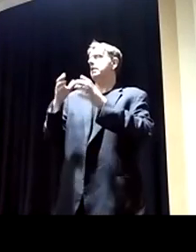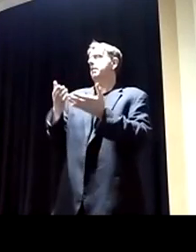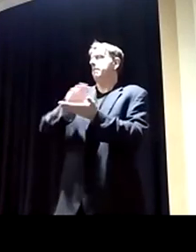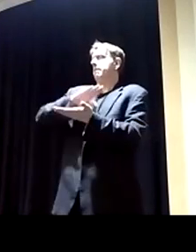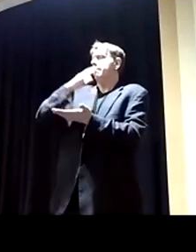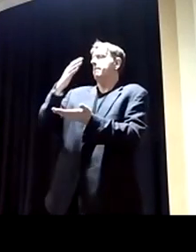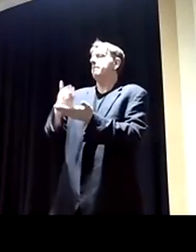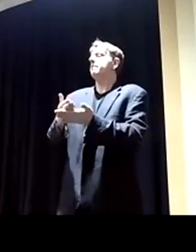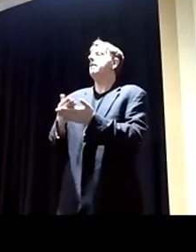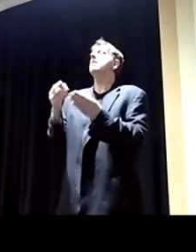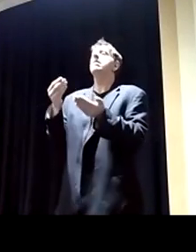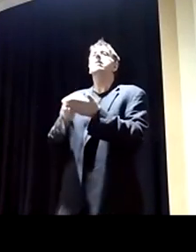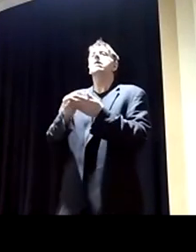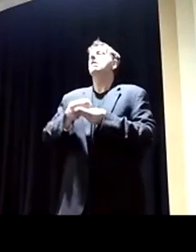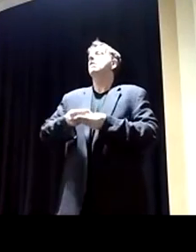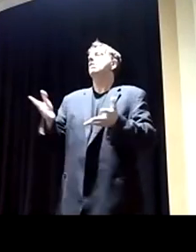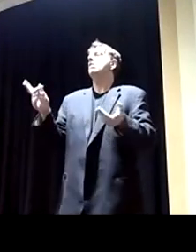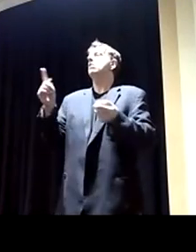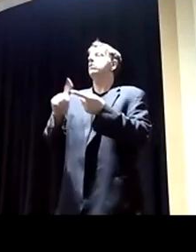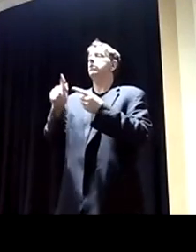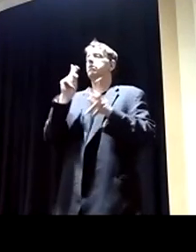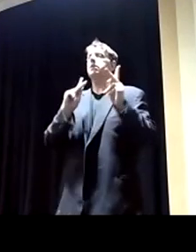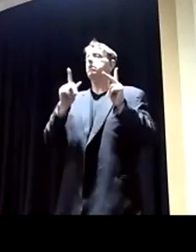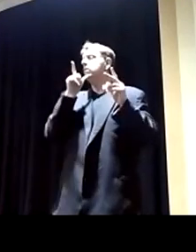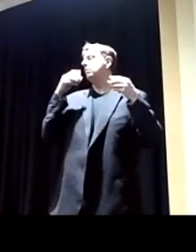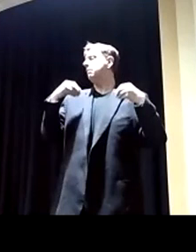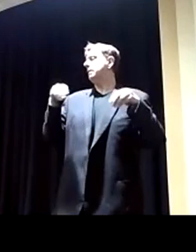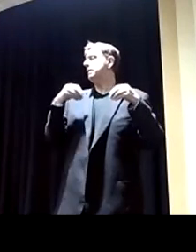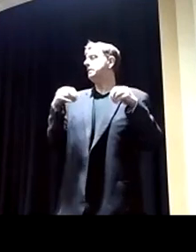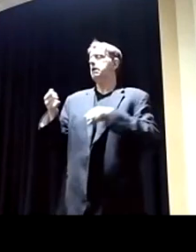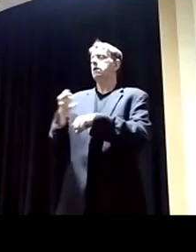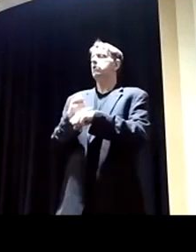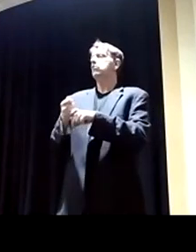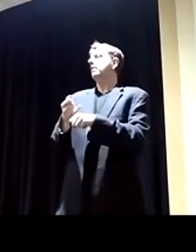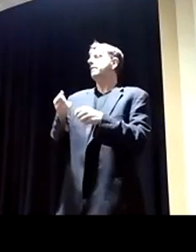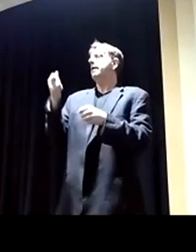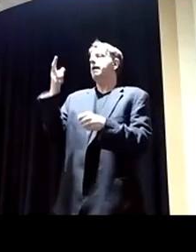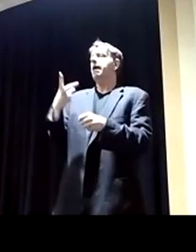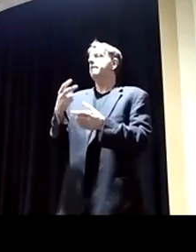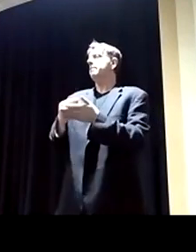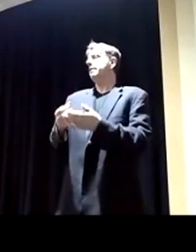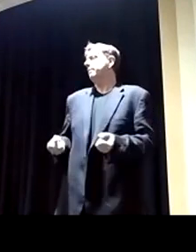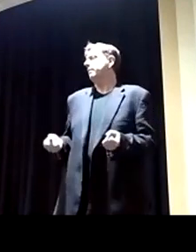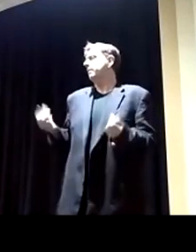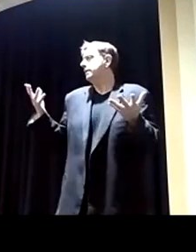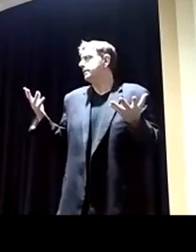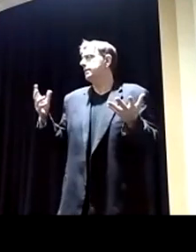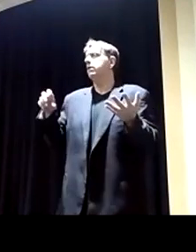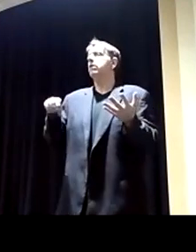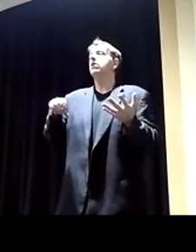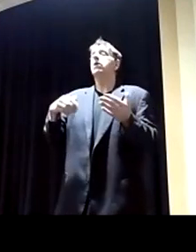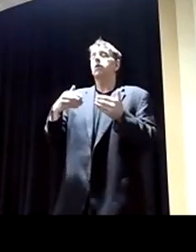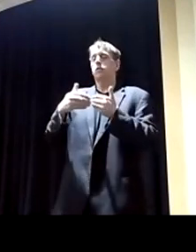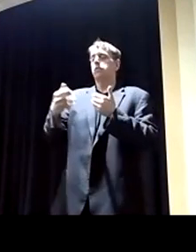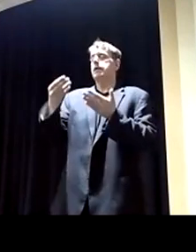just goes to the people that are selling the insurance. So you're wasting about half the money just to that. The rest of it goes to the insurance itself,